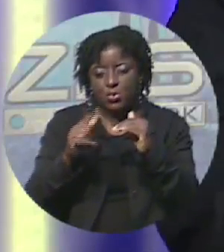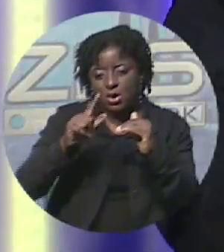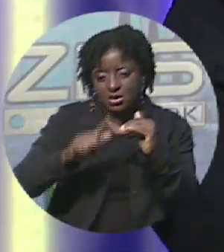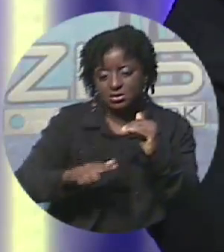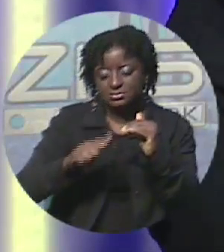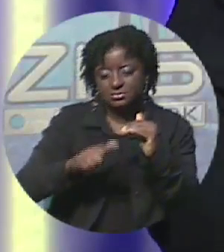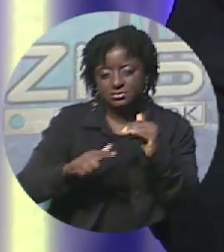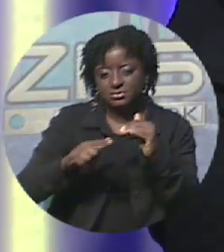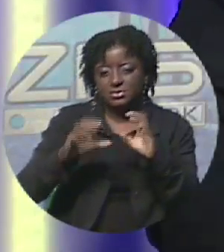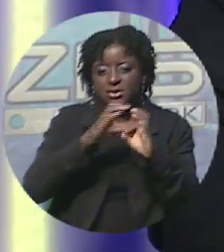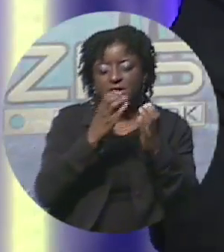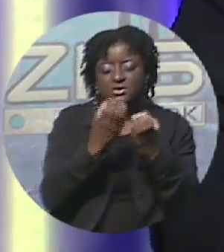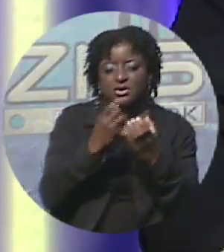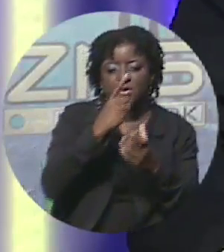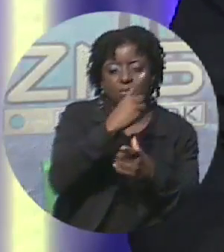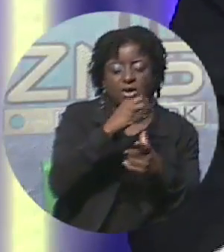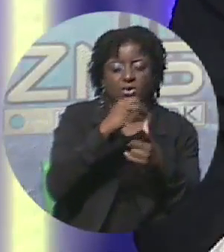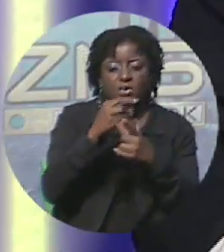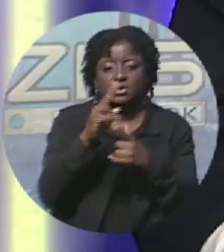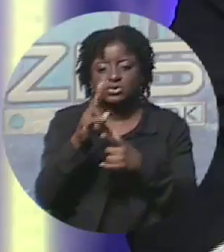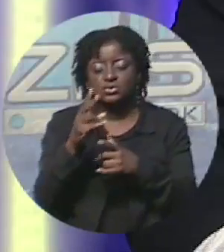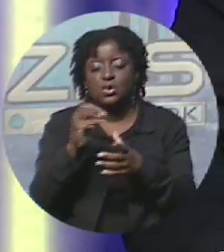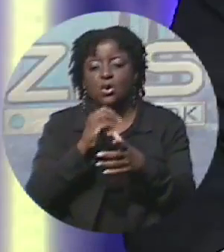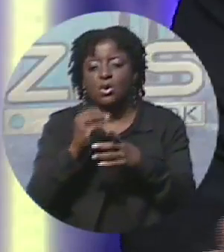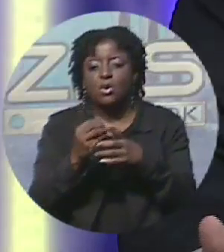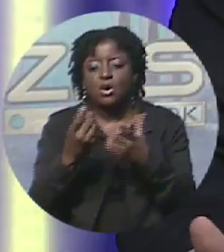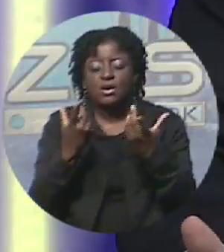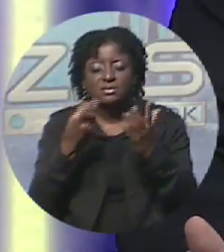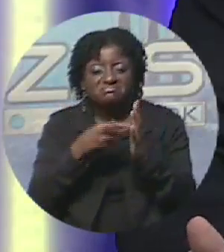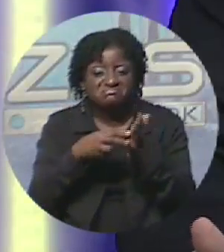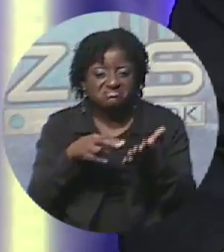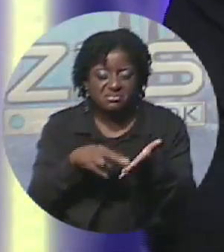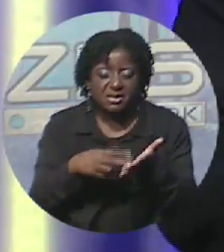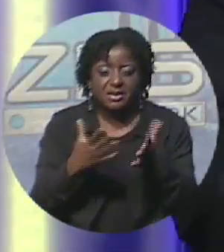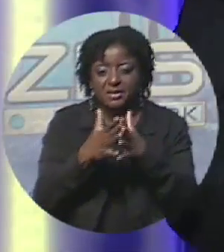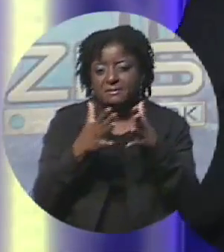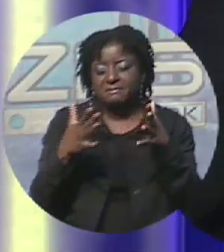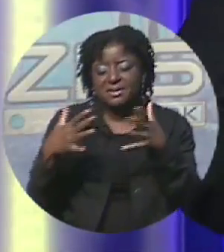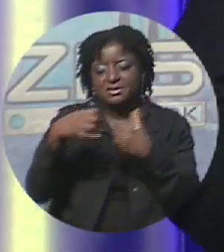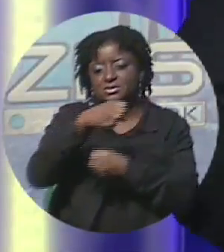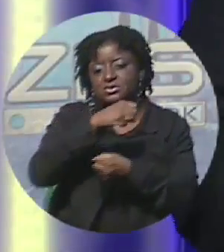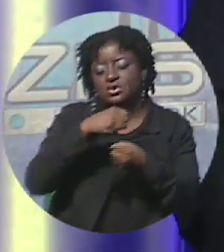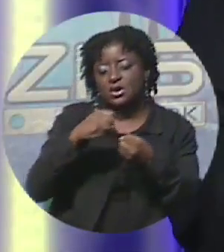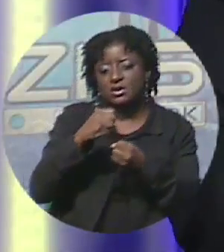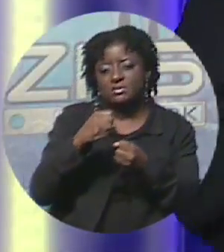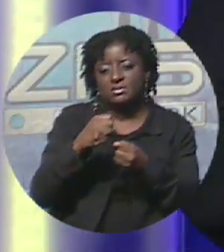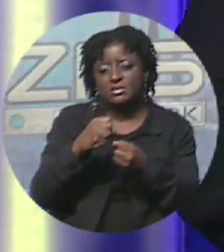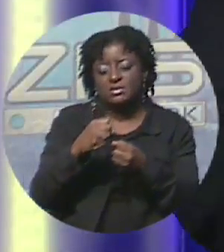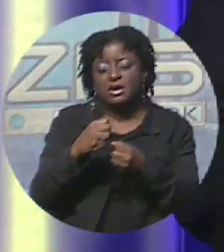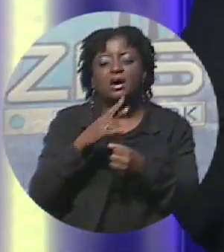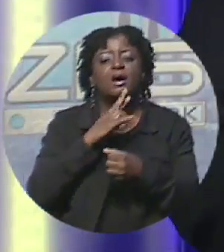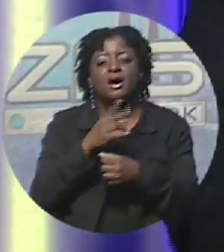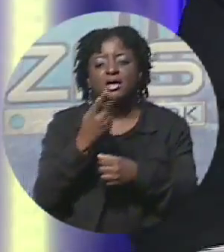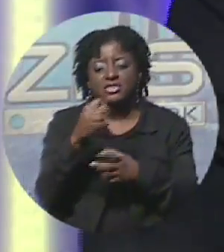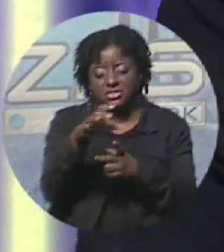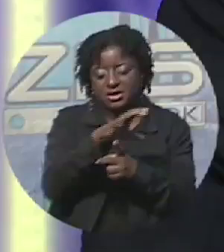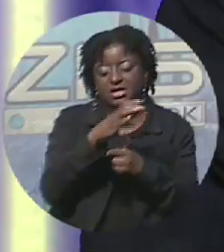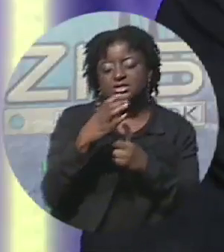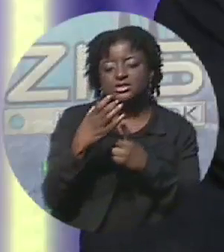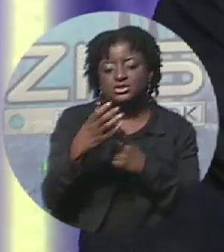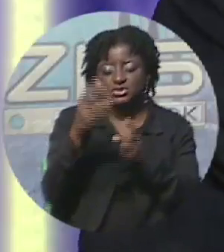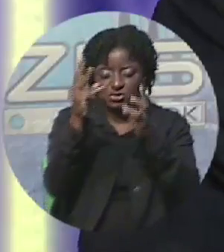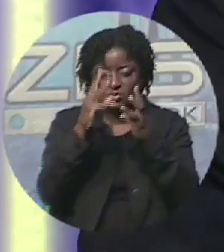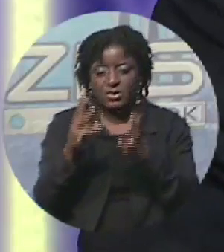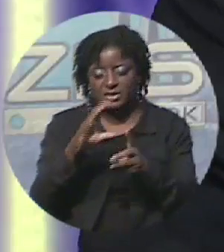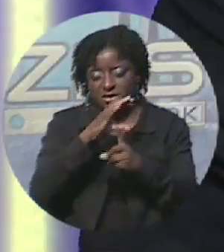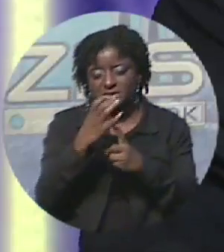could be a very big storm upwards to a 3, 4, even a 5? Are the conditions just not there for anything that can form that